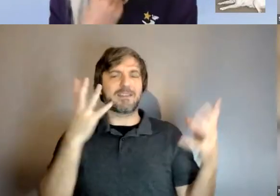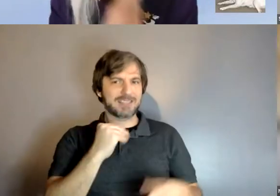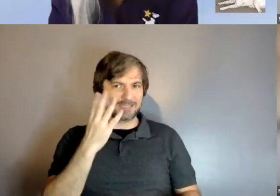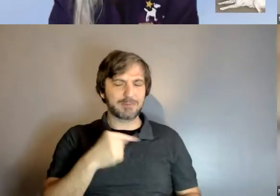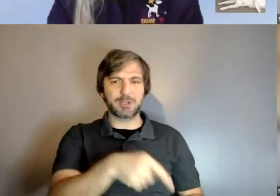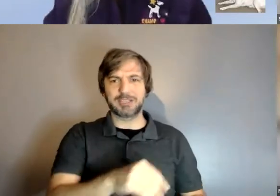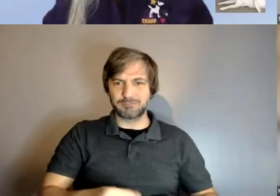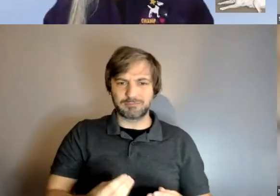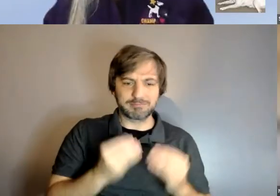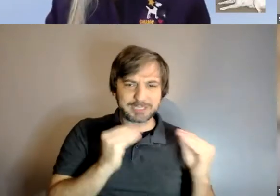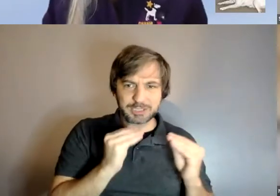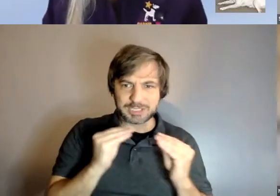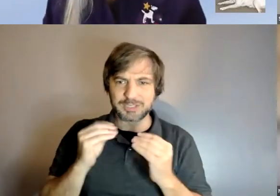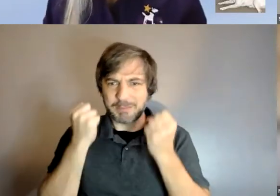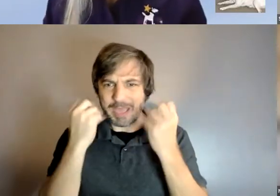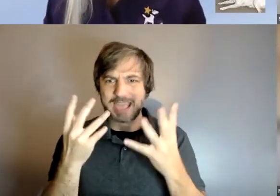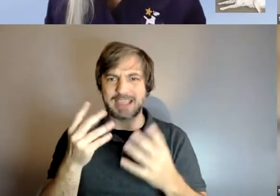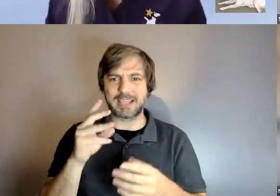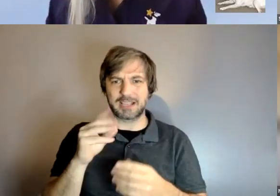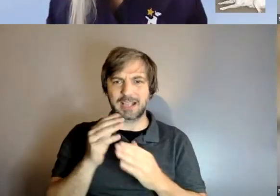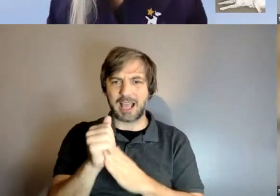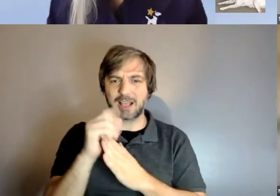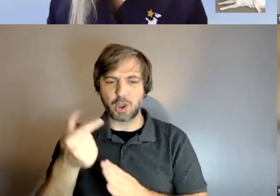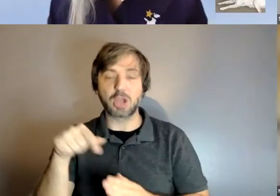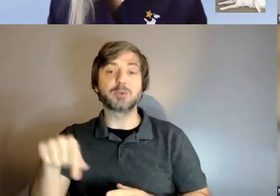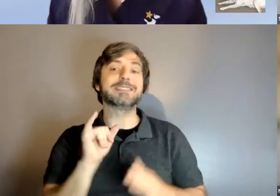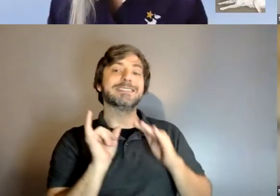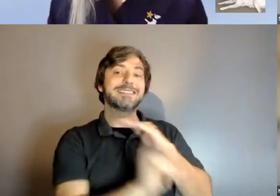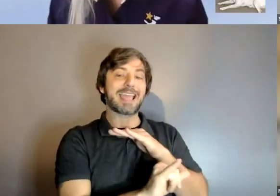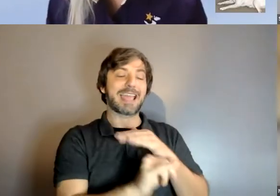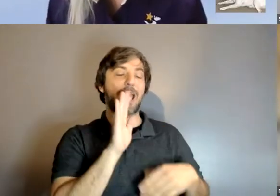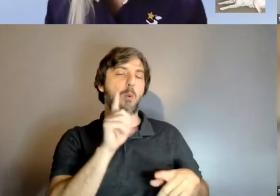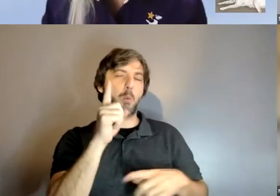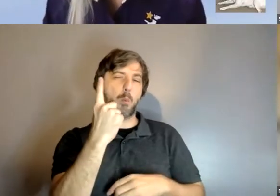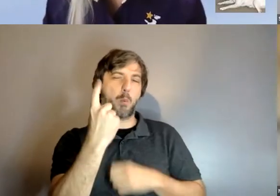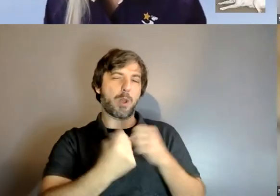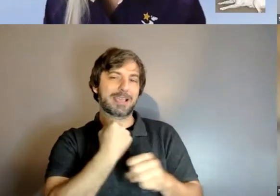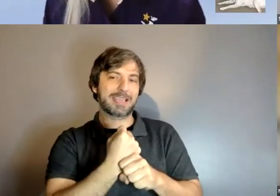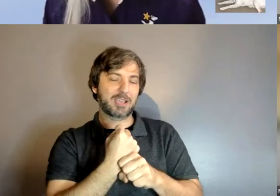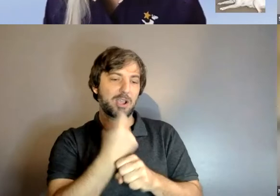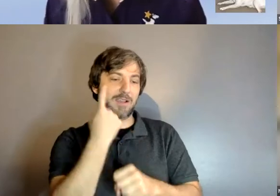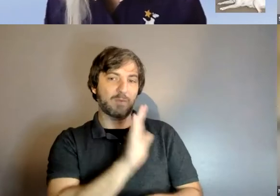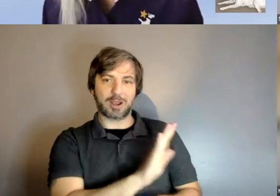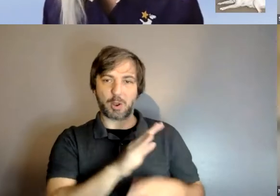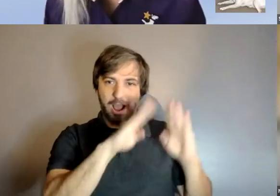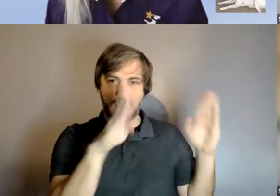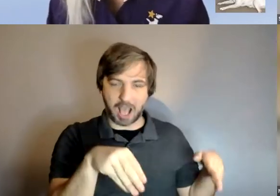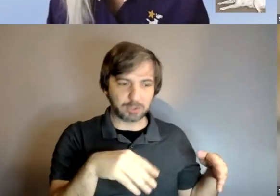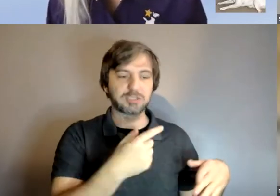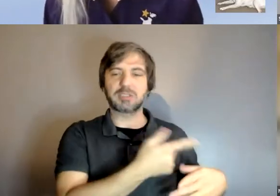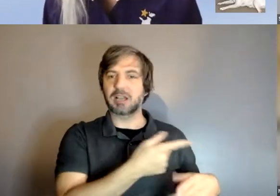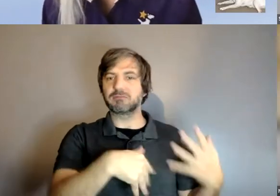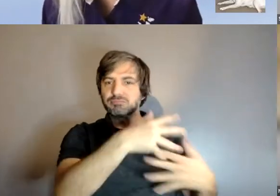she's he spent about a year um at her house basically getting socialized and getting his puppy jacket on there's lots and lots of just